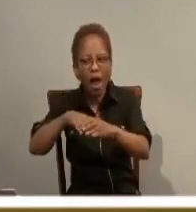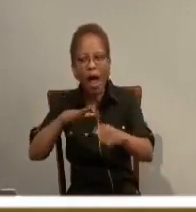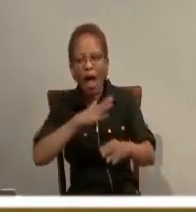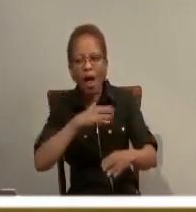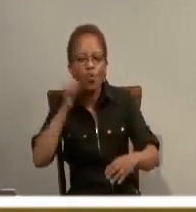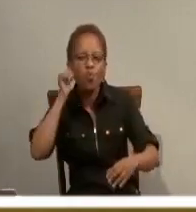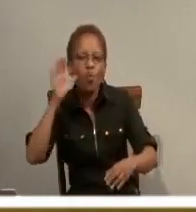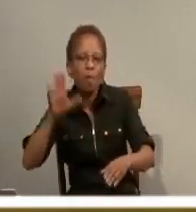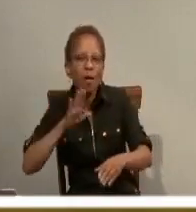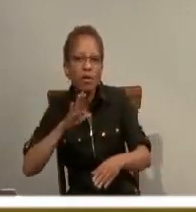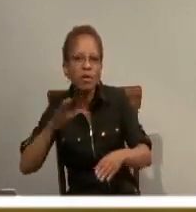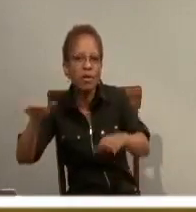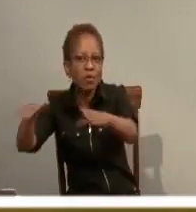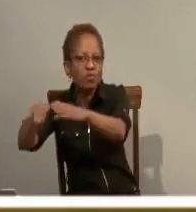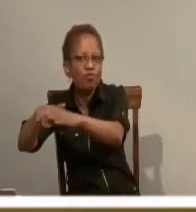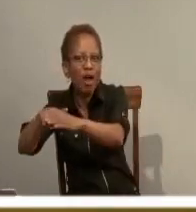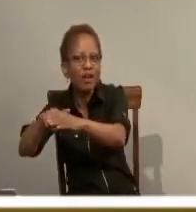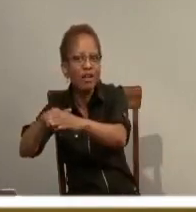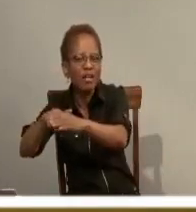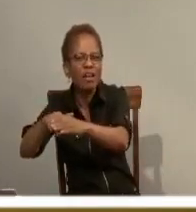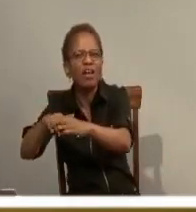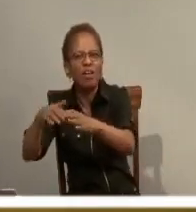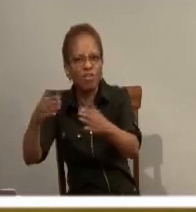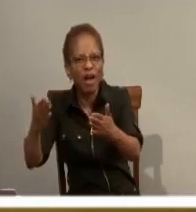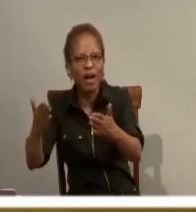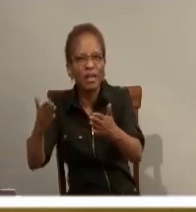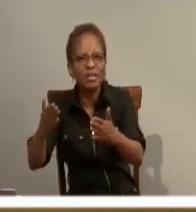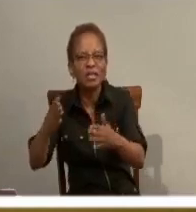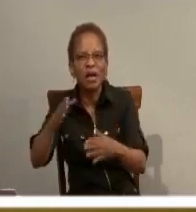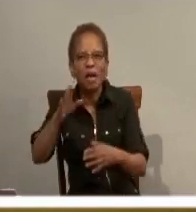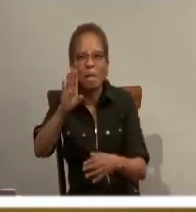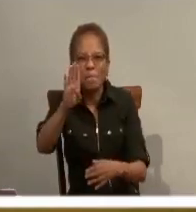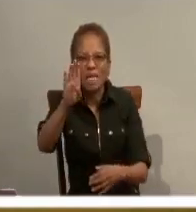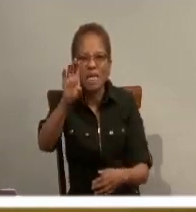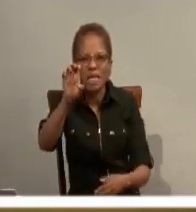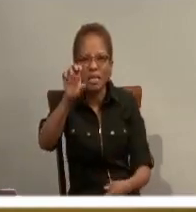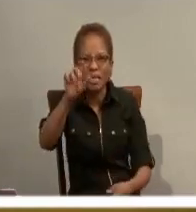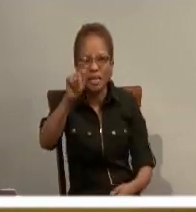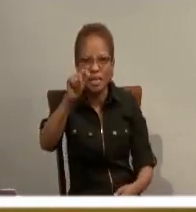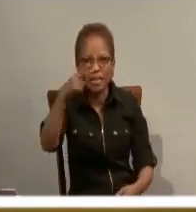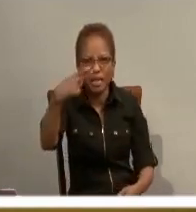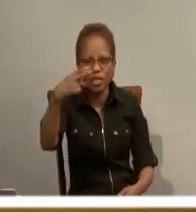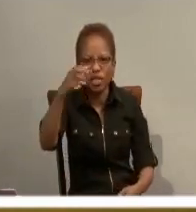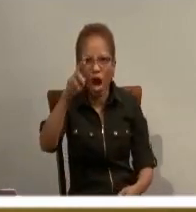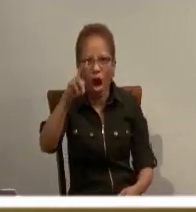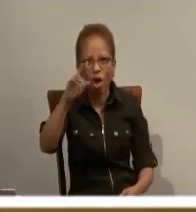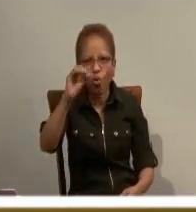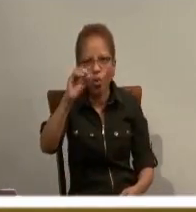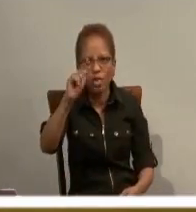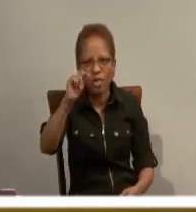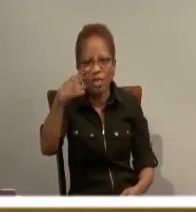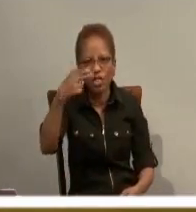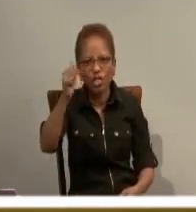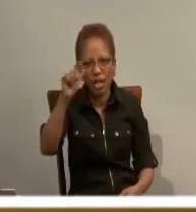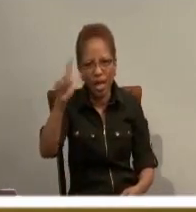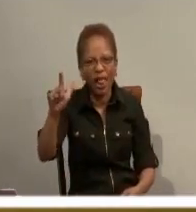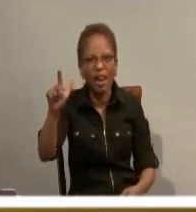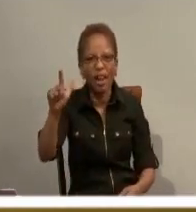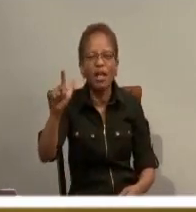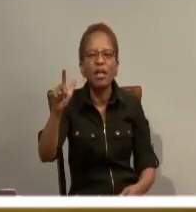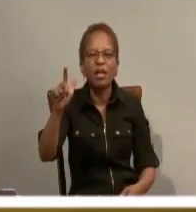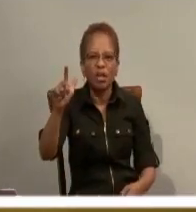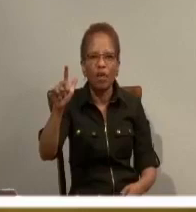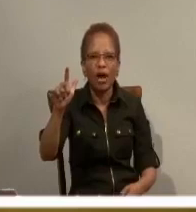And the betrothal is already the marriage. It's not an engagement in us. It's not a promise. It is a marriage already.